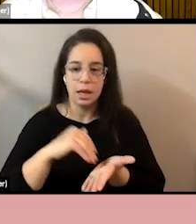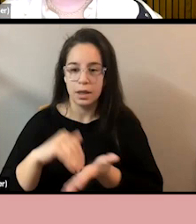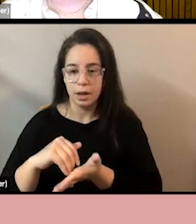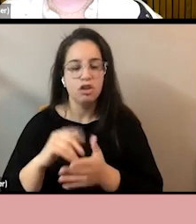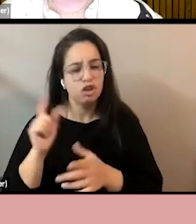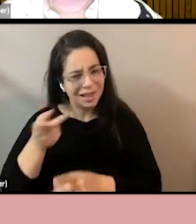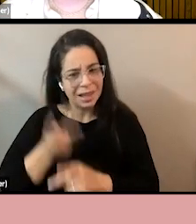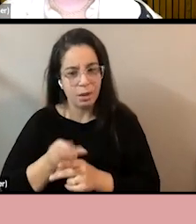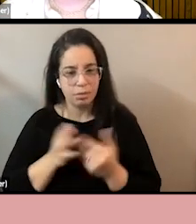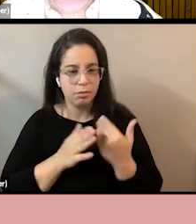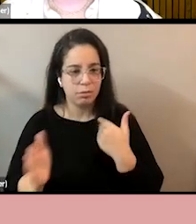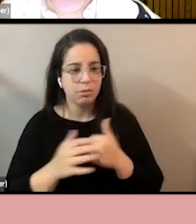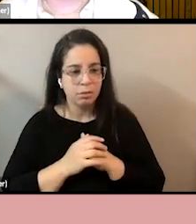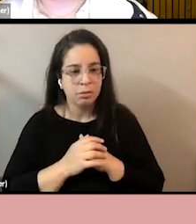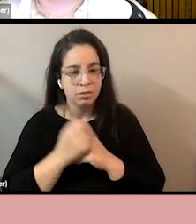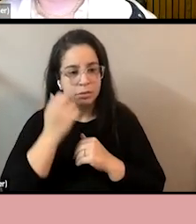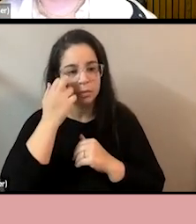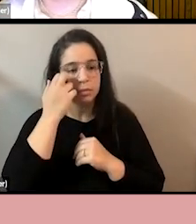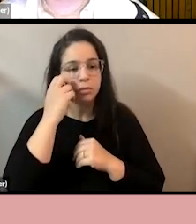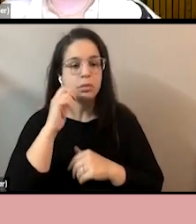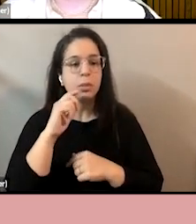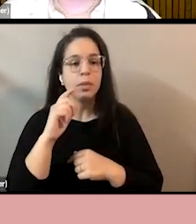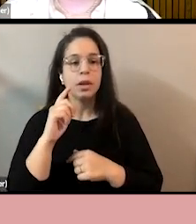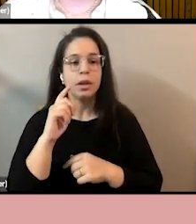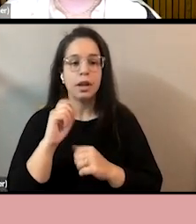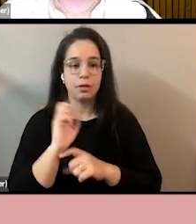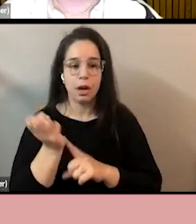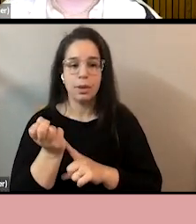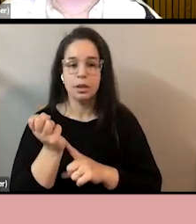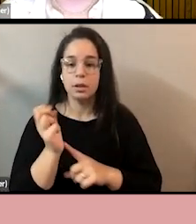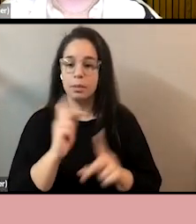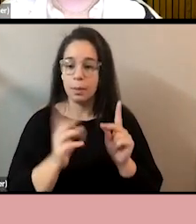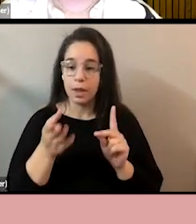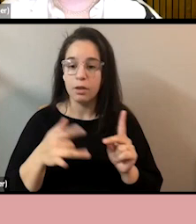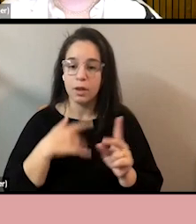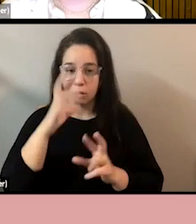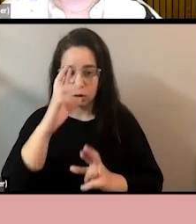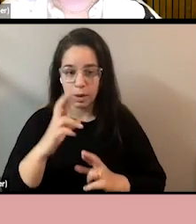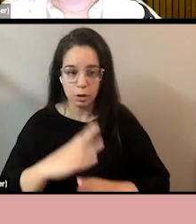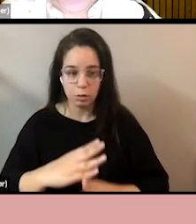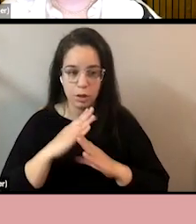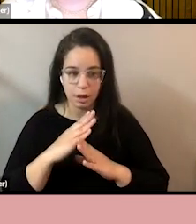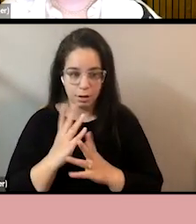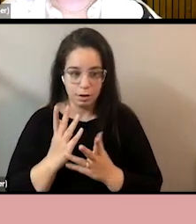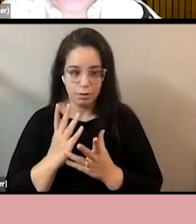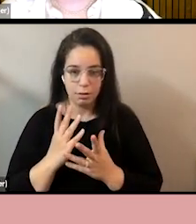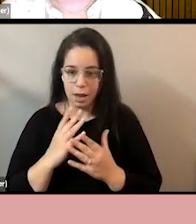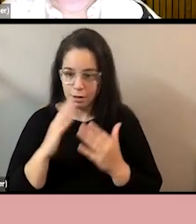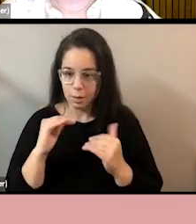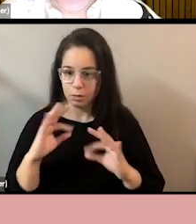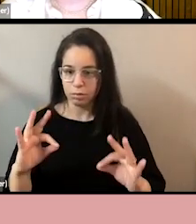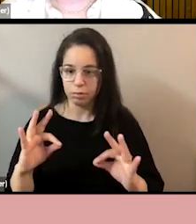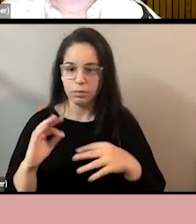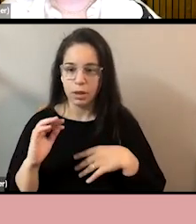Create environments where people feel expected, respected and protected. No one wants to be in a space where they feel like they're just being